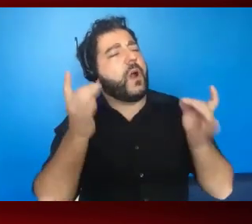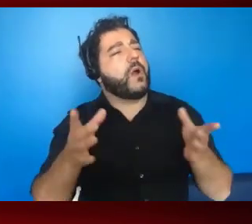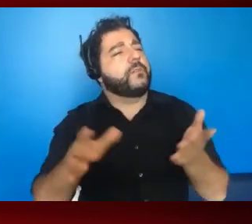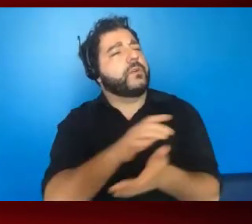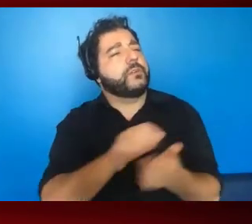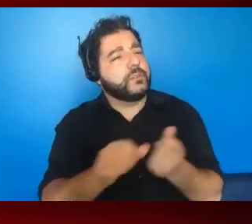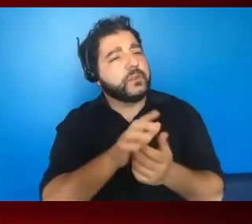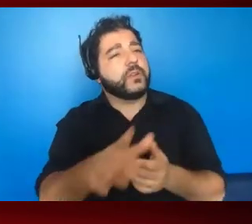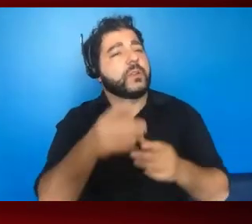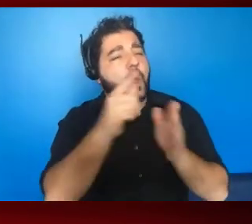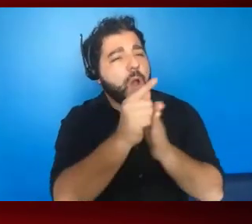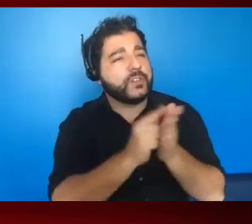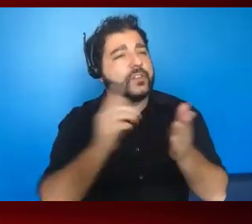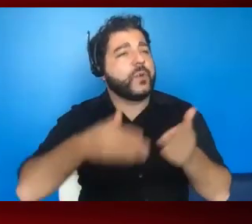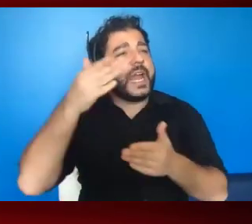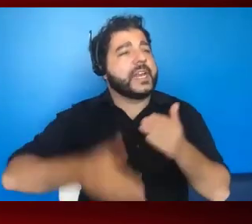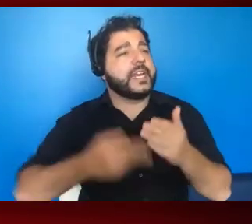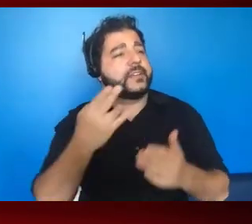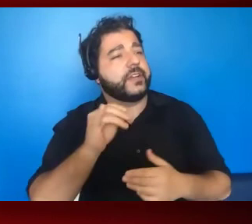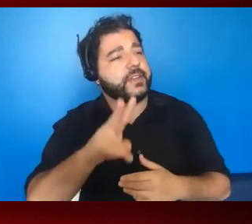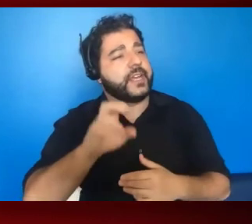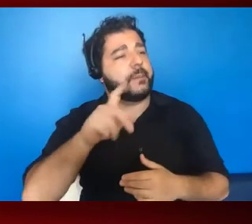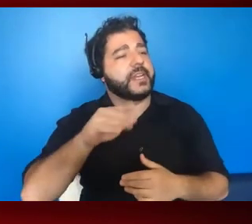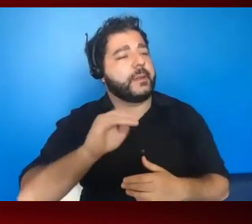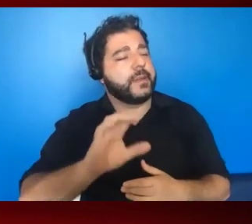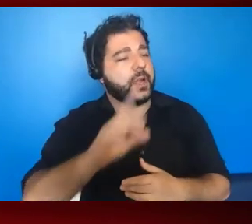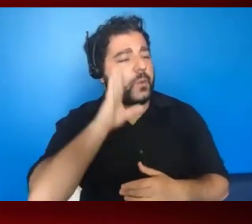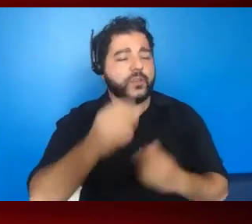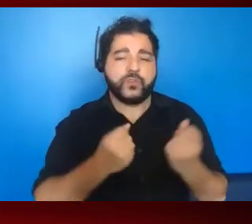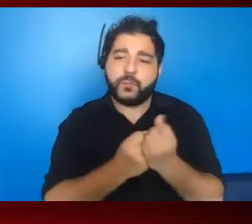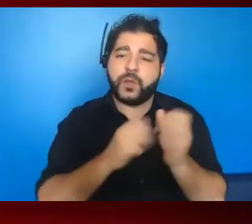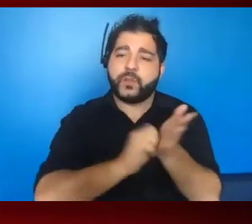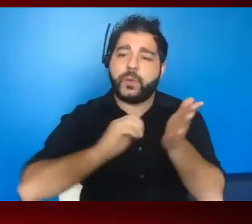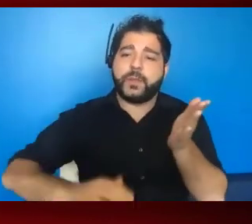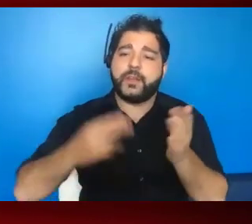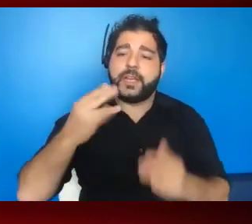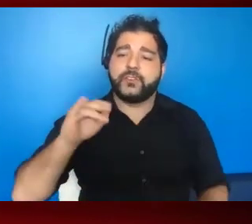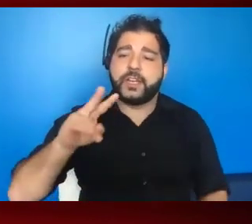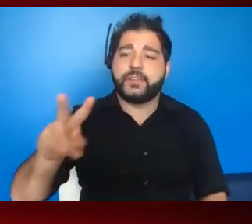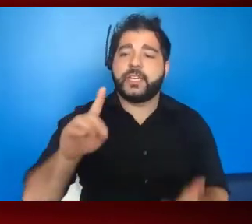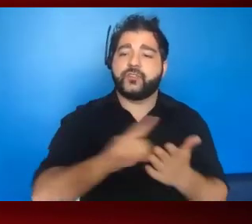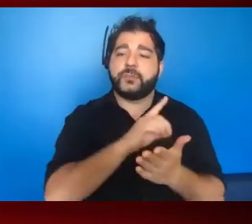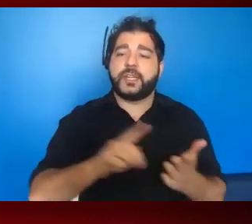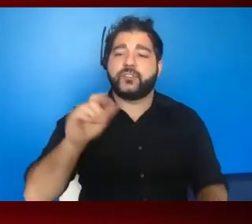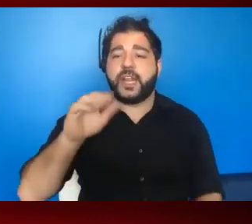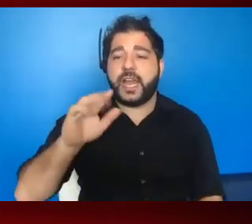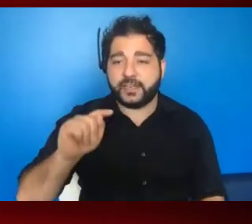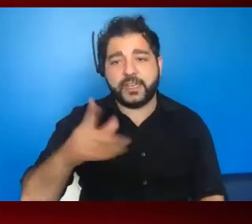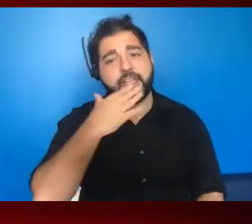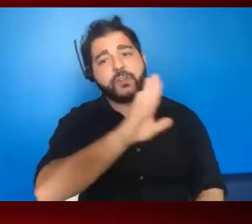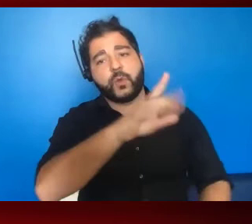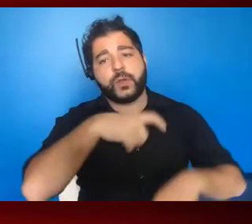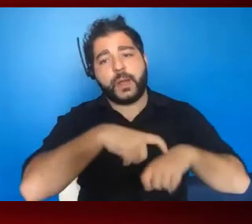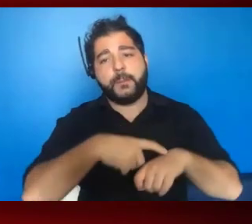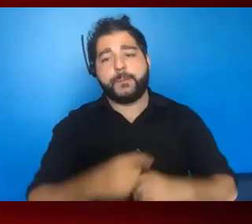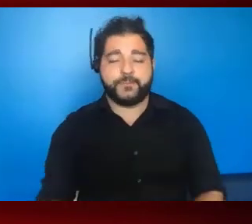closer to ending the HIV epidemic? Will you support the repeal HIV discrimination act? Thank you for your time.